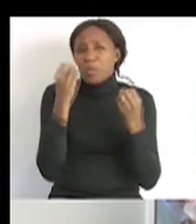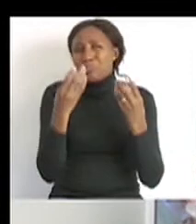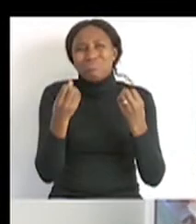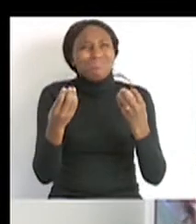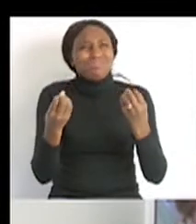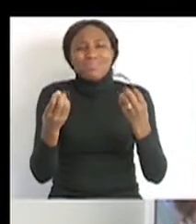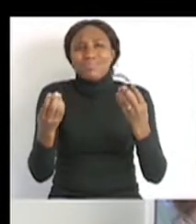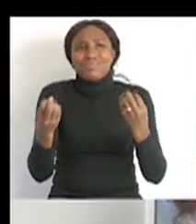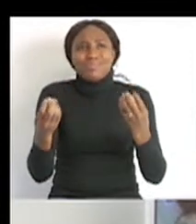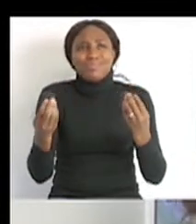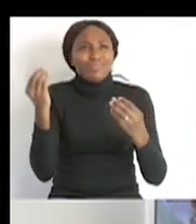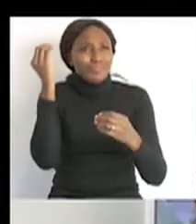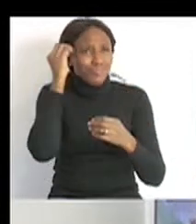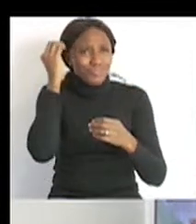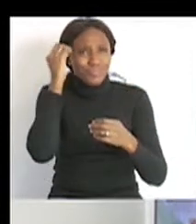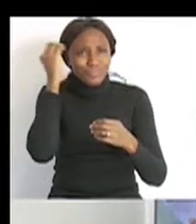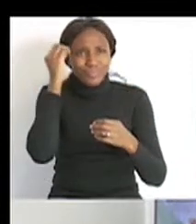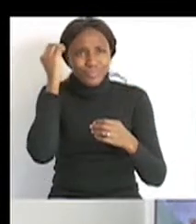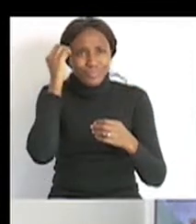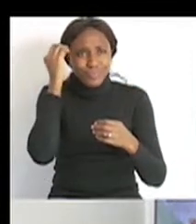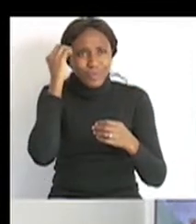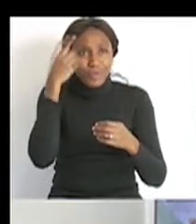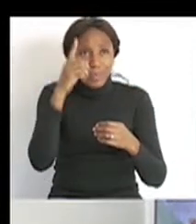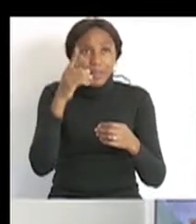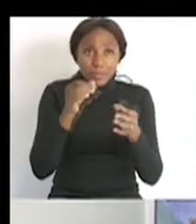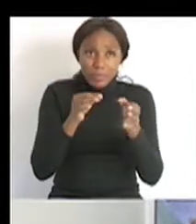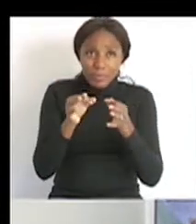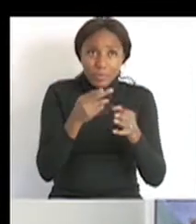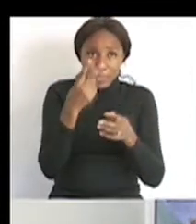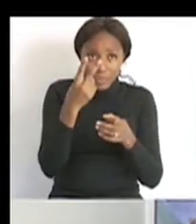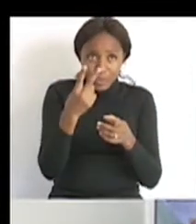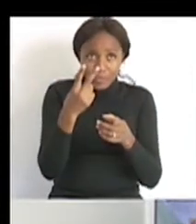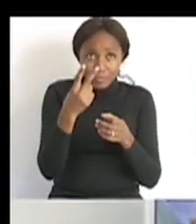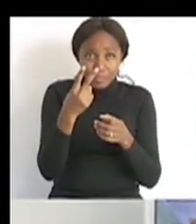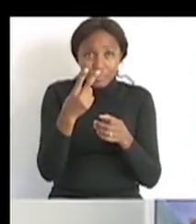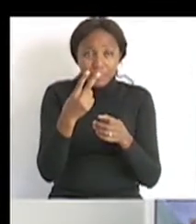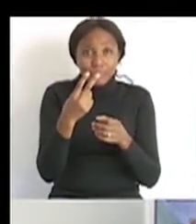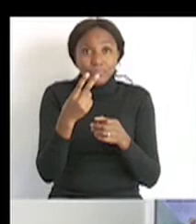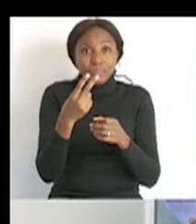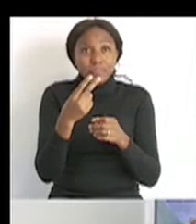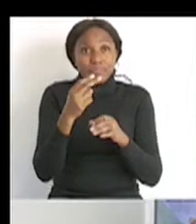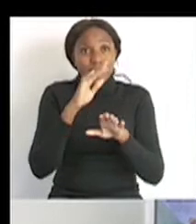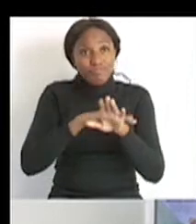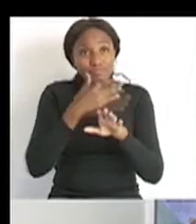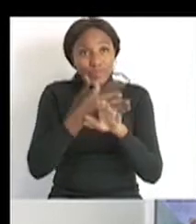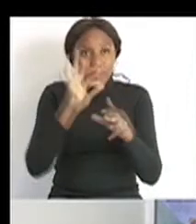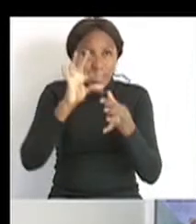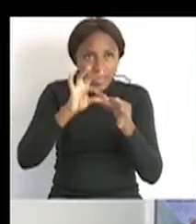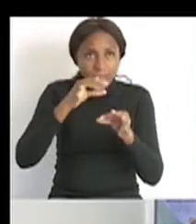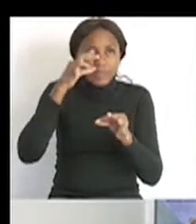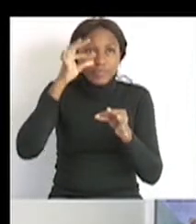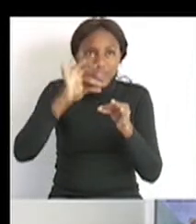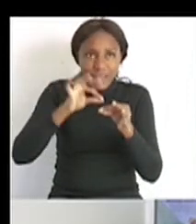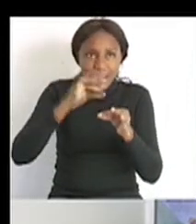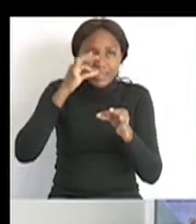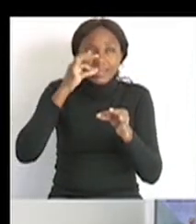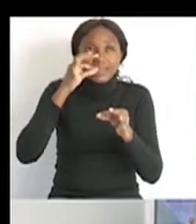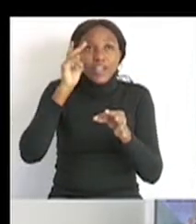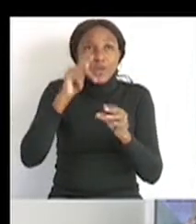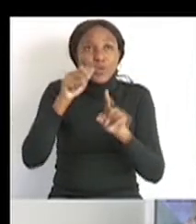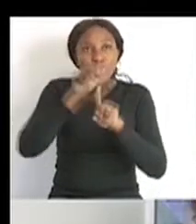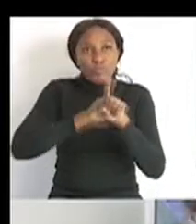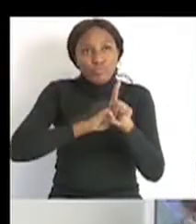hundreds of examples of different types of fruits that we know. Okay, but I'm just going to name two. So grapes and bananas is